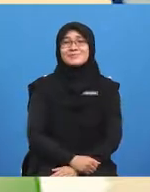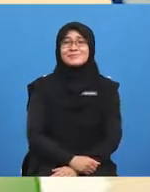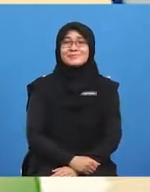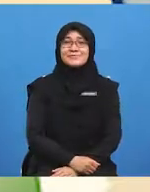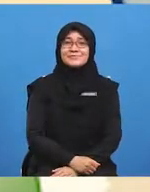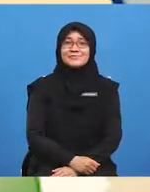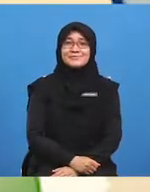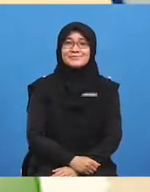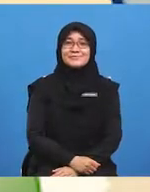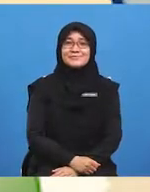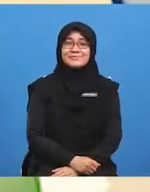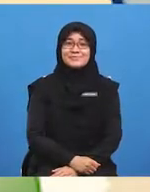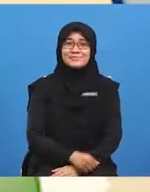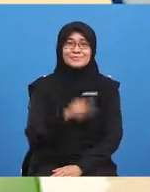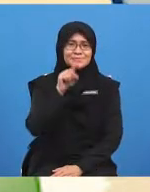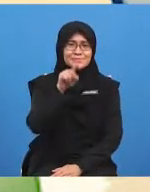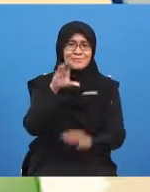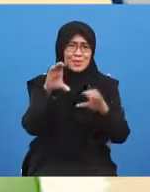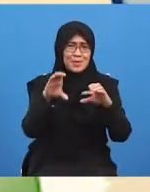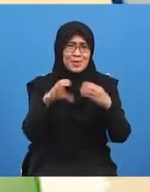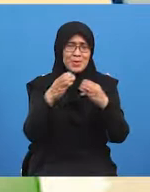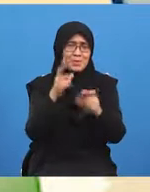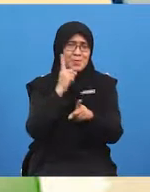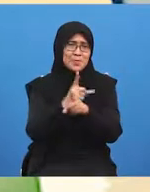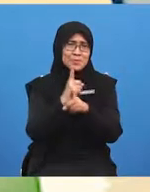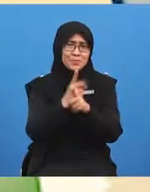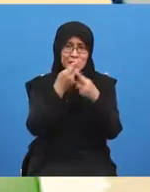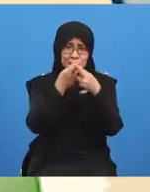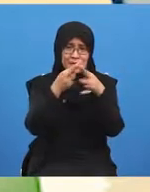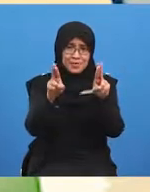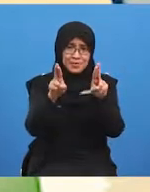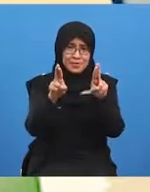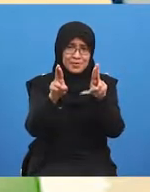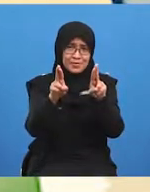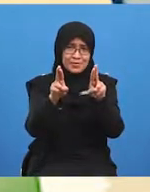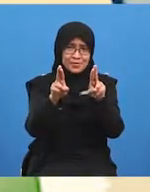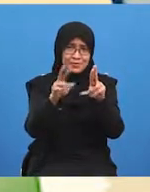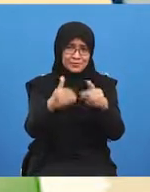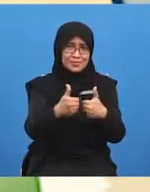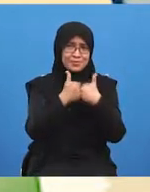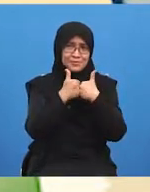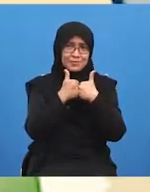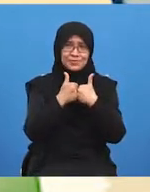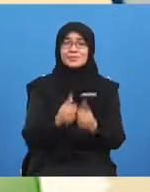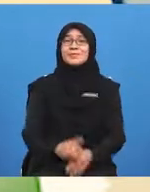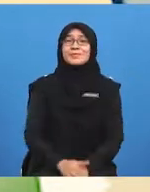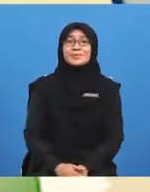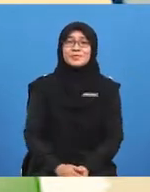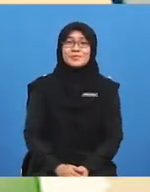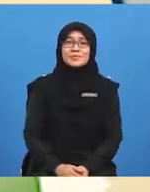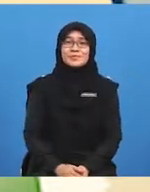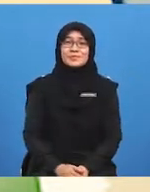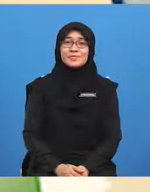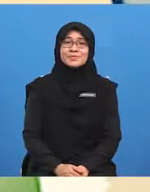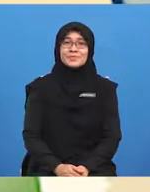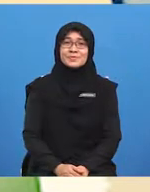you did so well getting ready for our challenge we are going to make extra tricky today i would